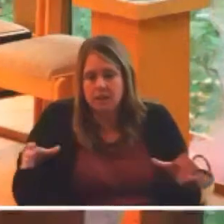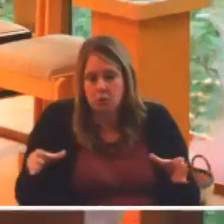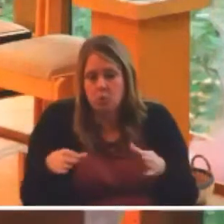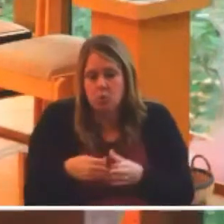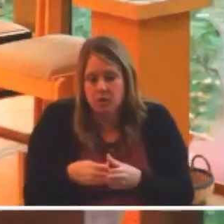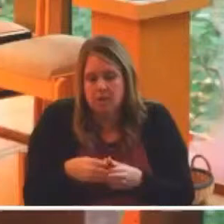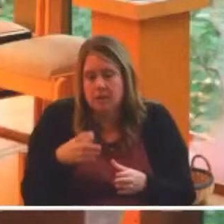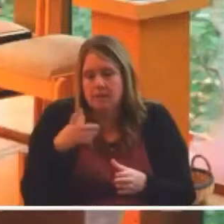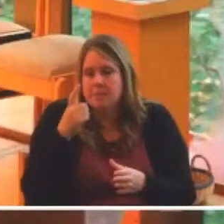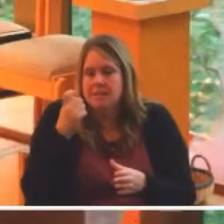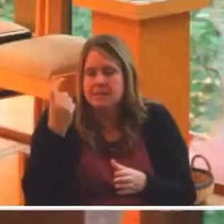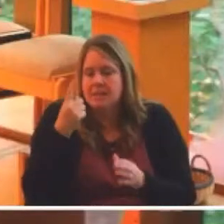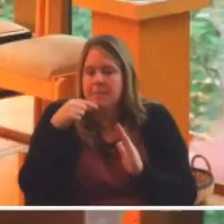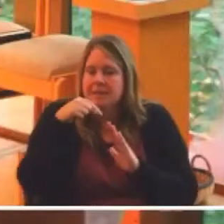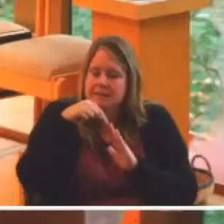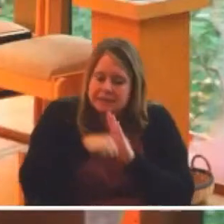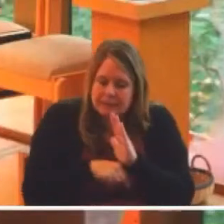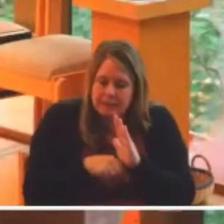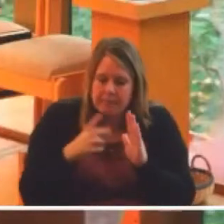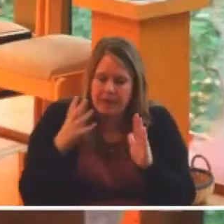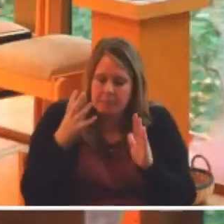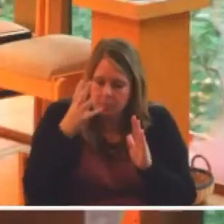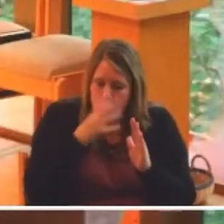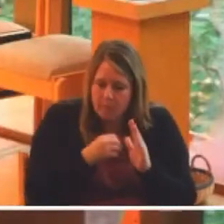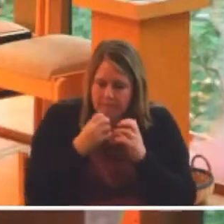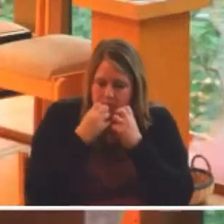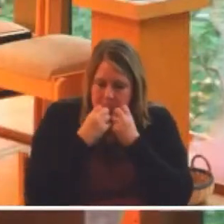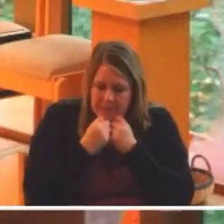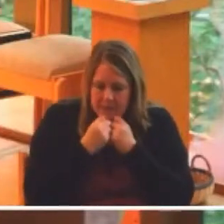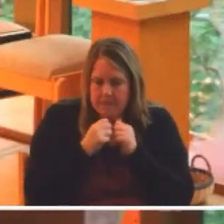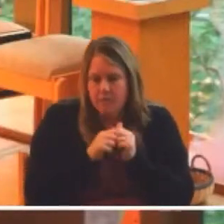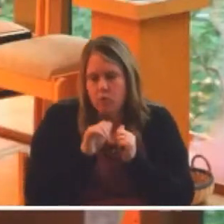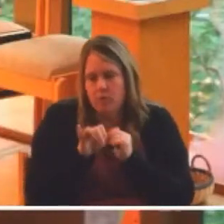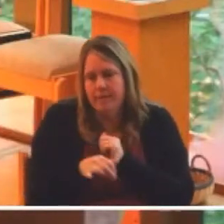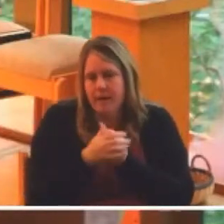There's something deep, beautiful and meaningful in that.